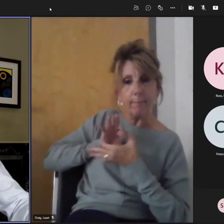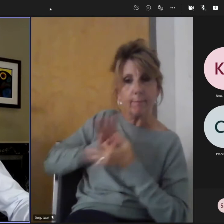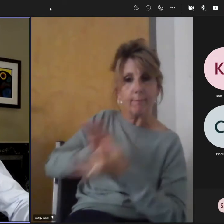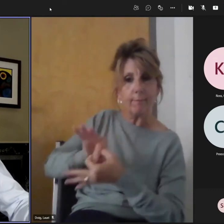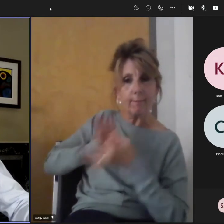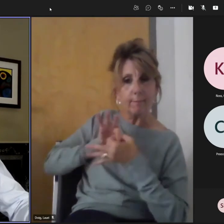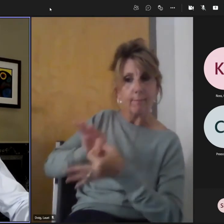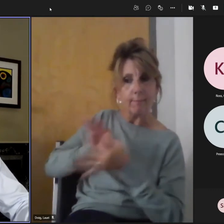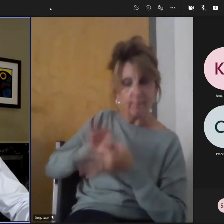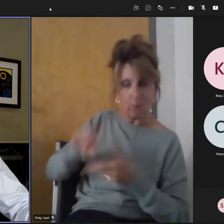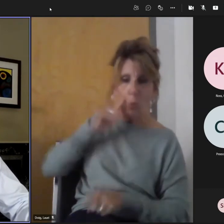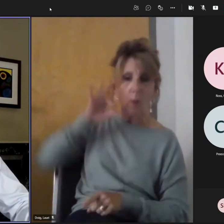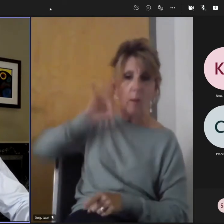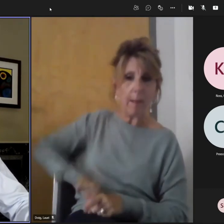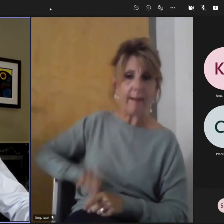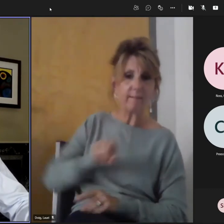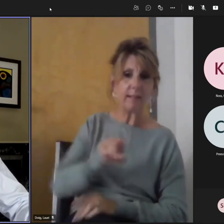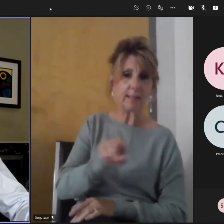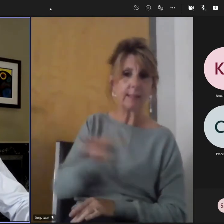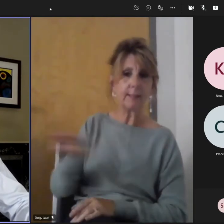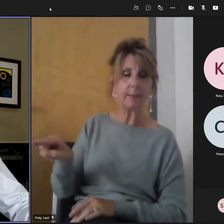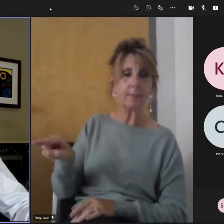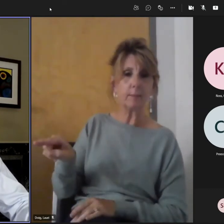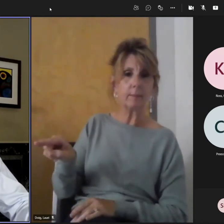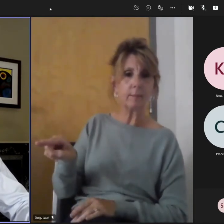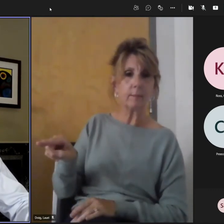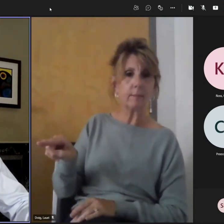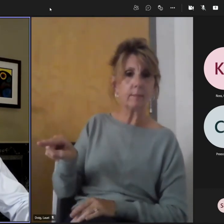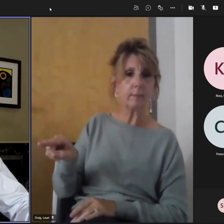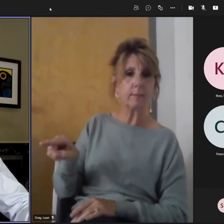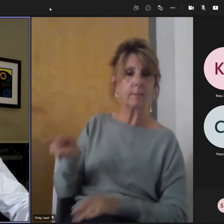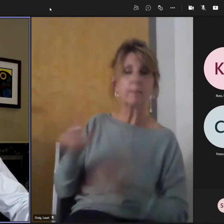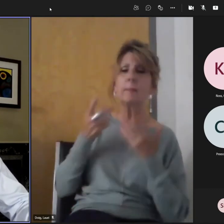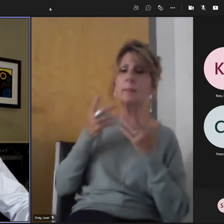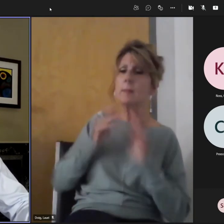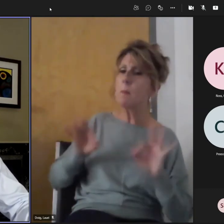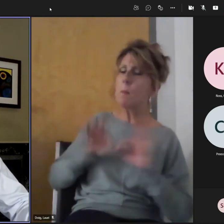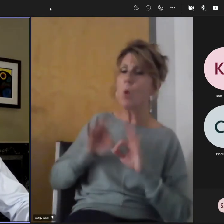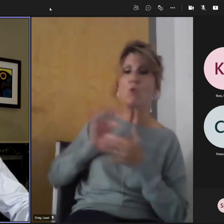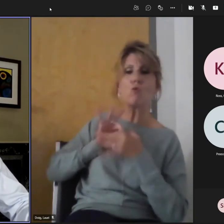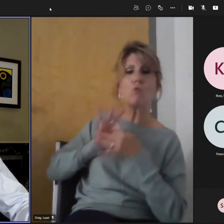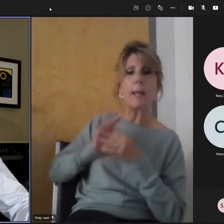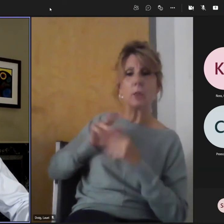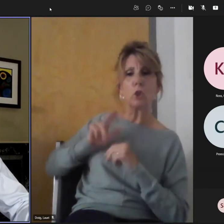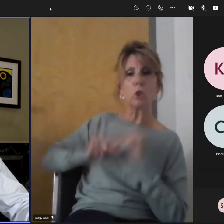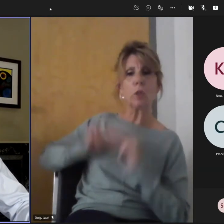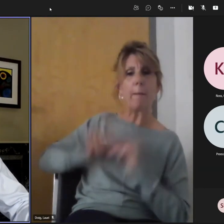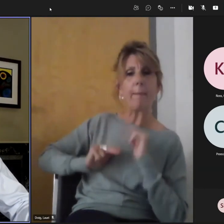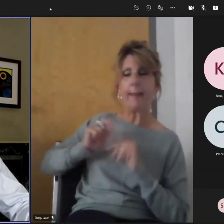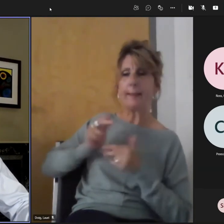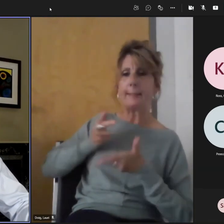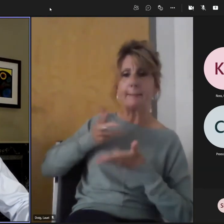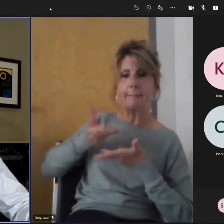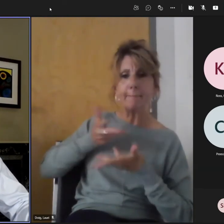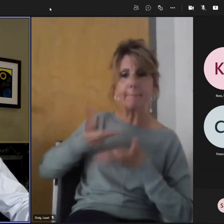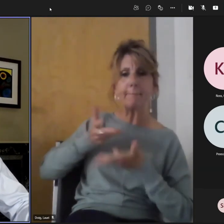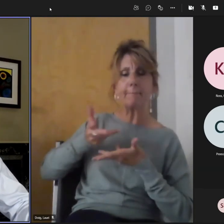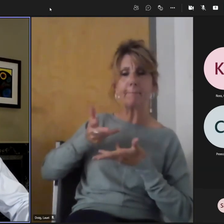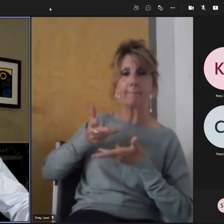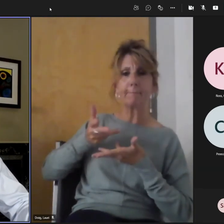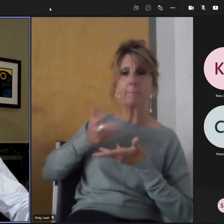portrayed, that if you start building a relationship with them, if you start being